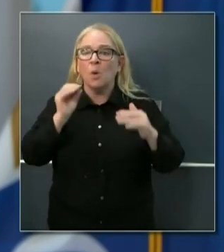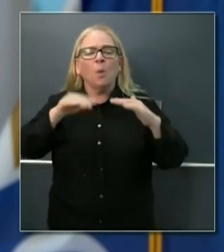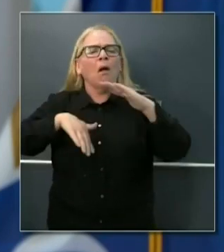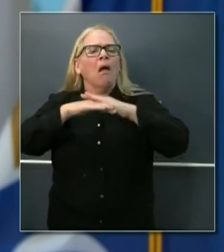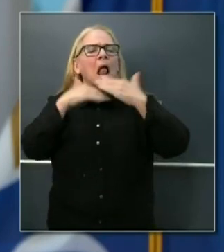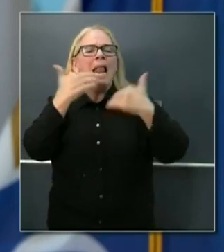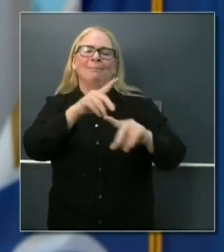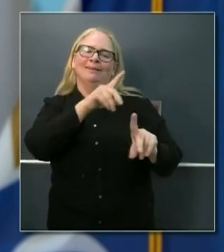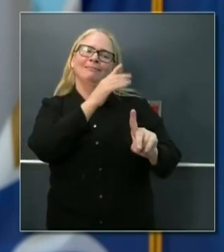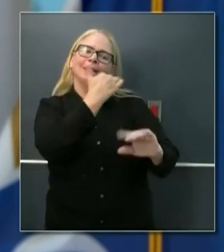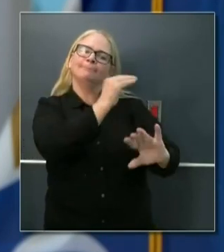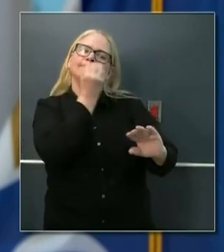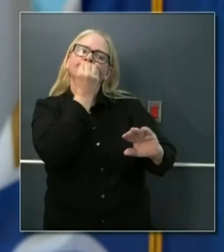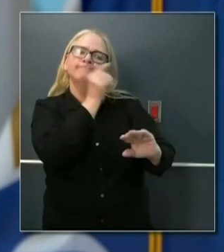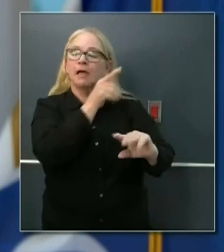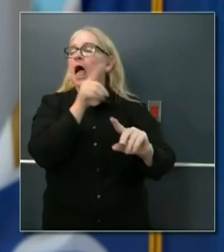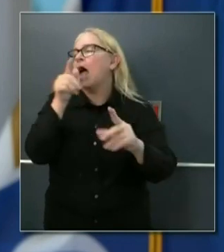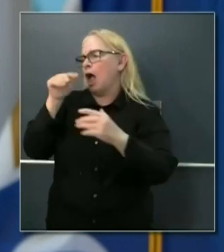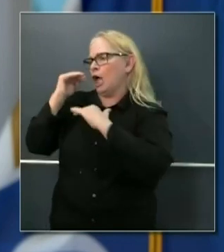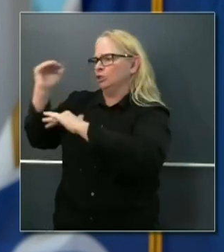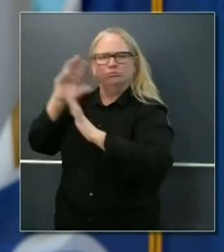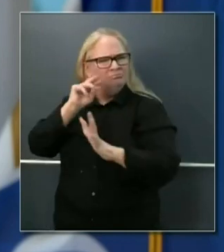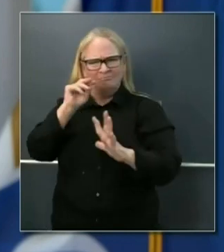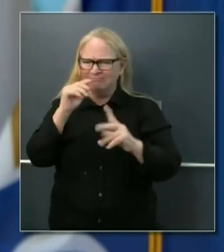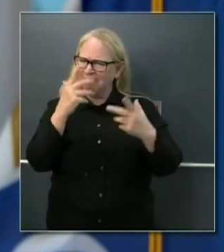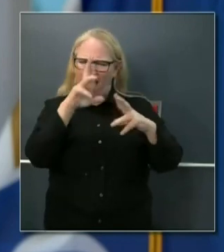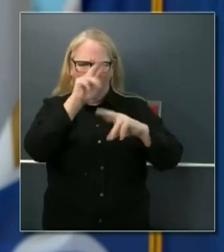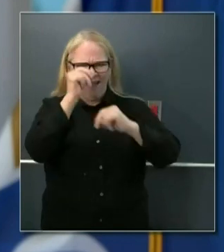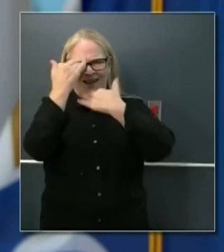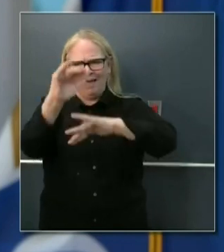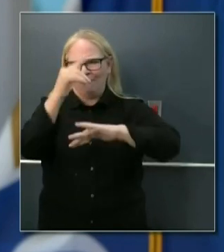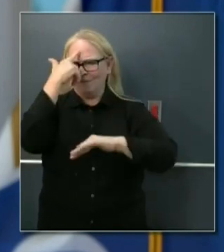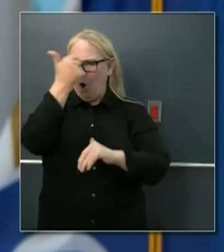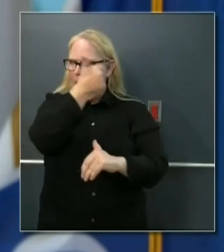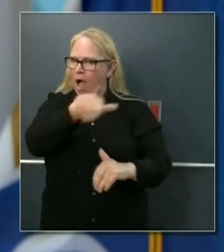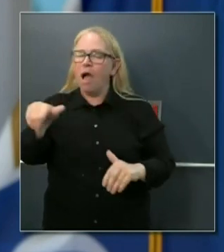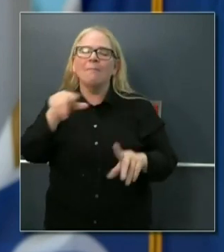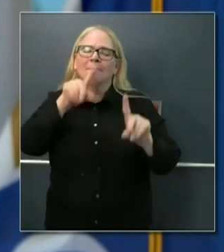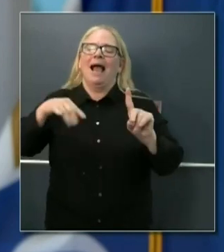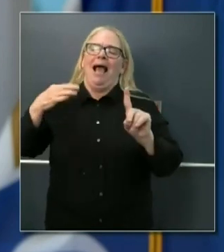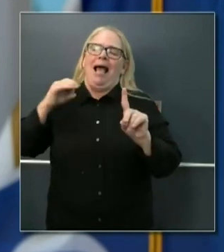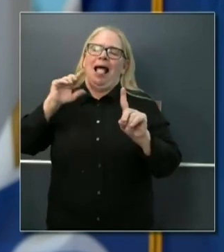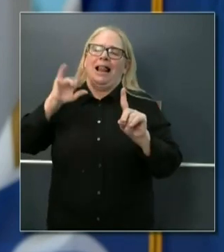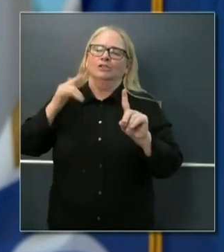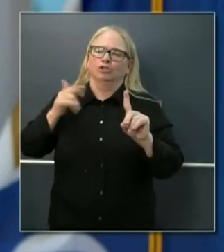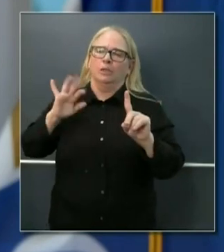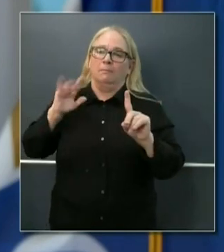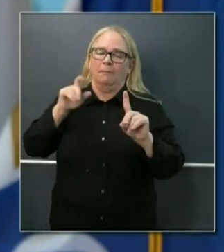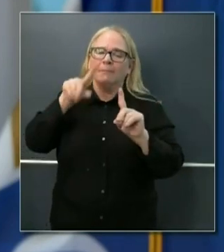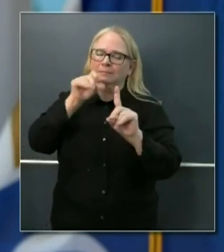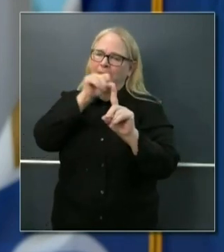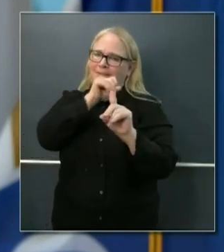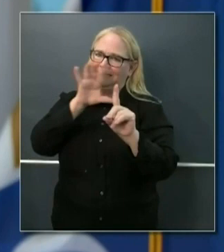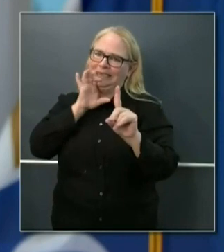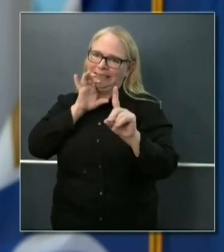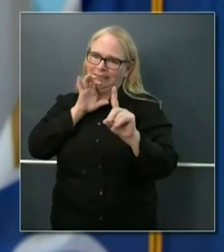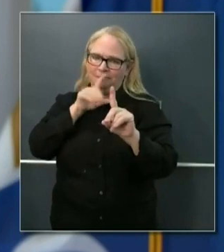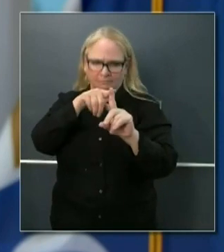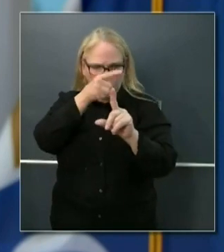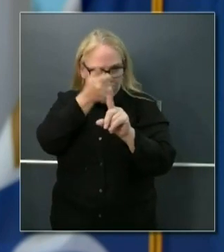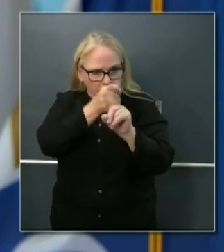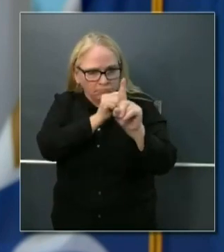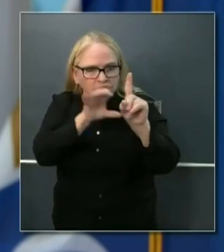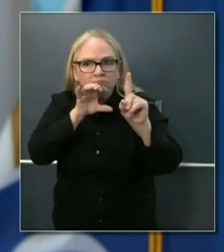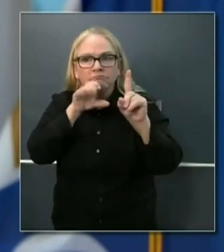of that support, but there is an eligibility cap for seniors. They must have eligibility in this